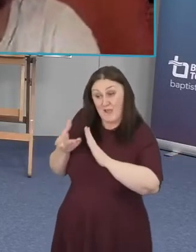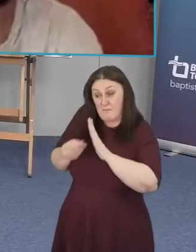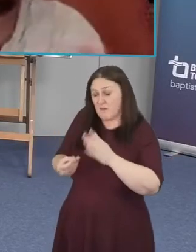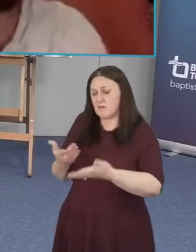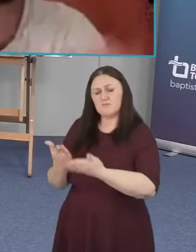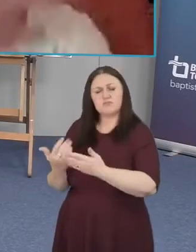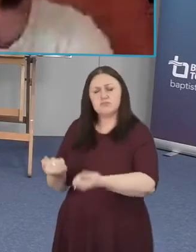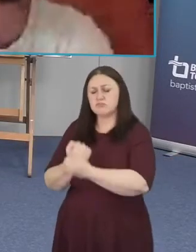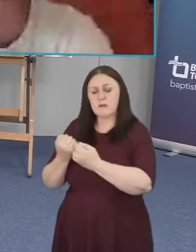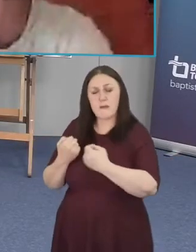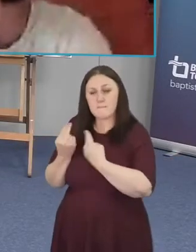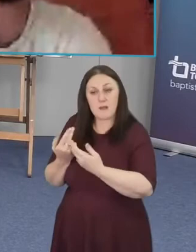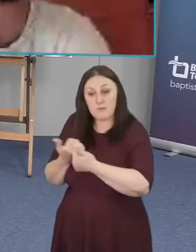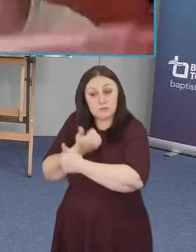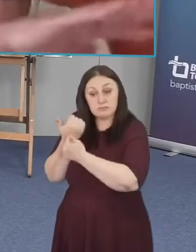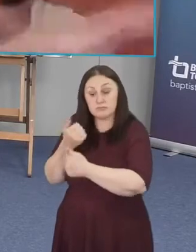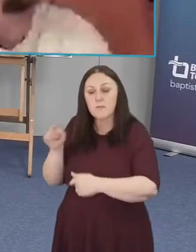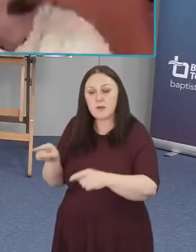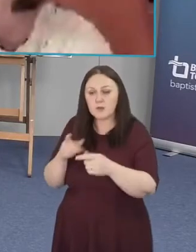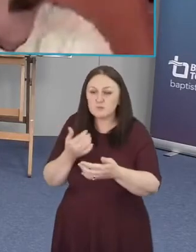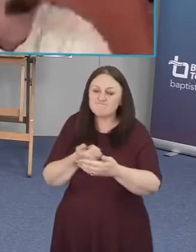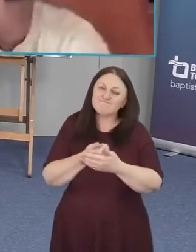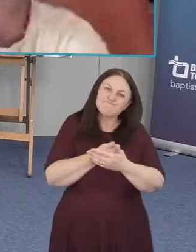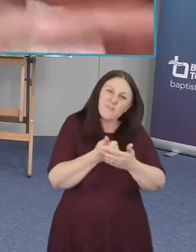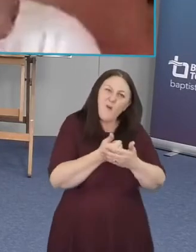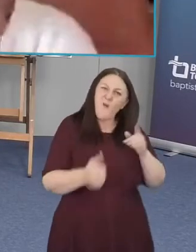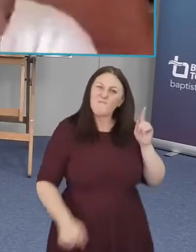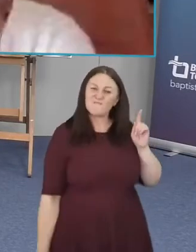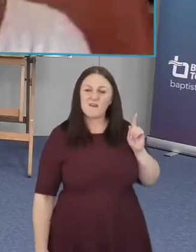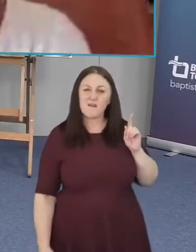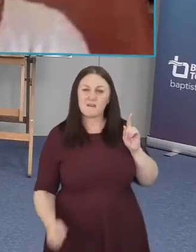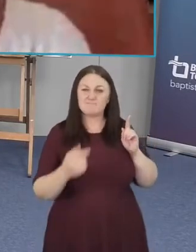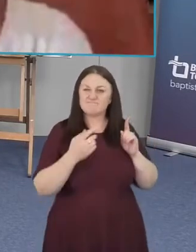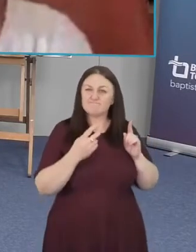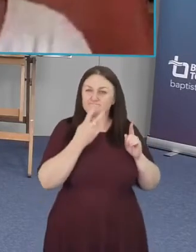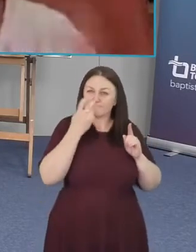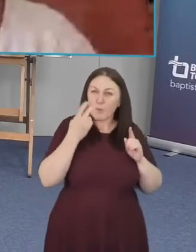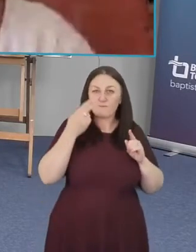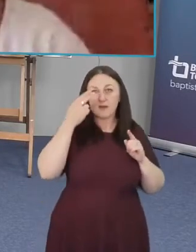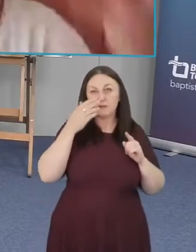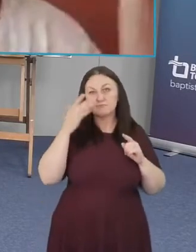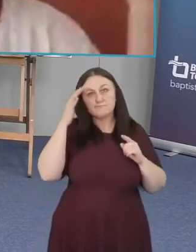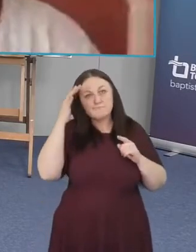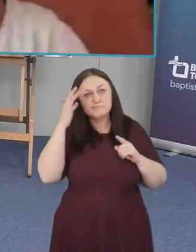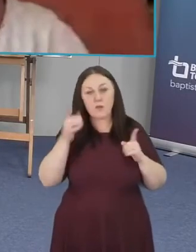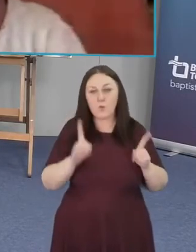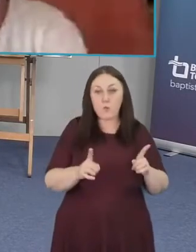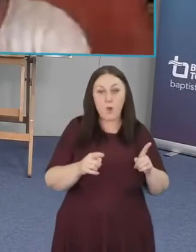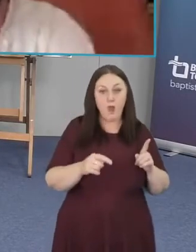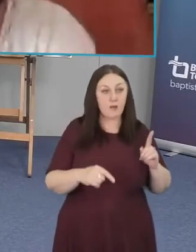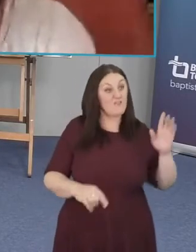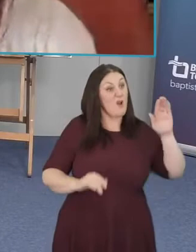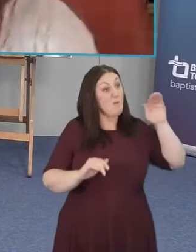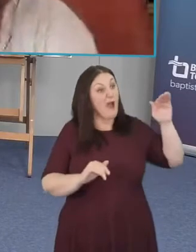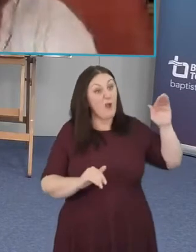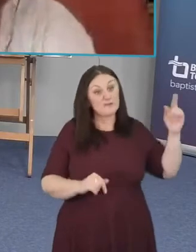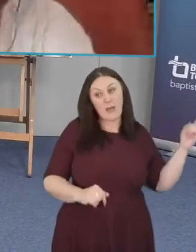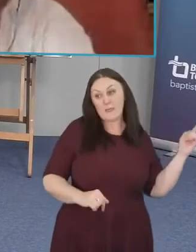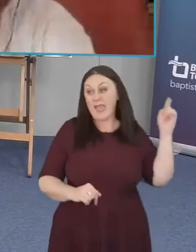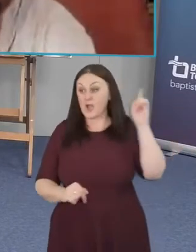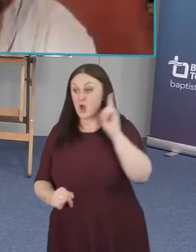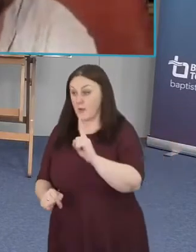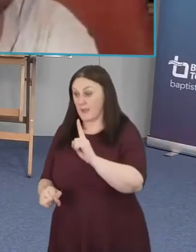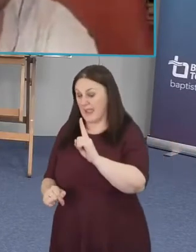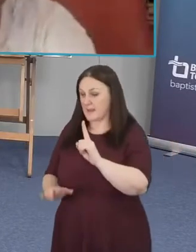the missional mindset has been outside people coming in and growing up and you know a